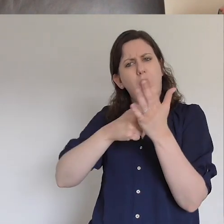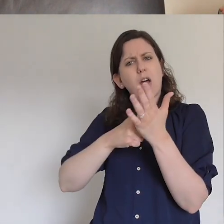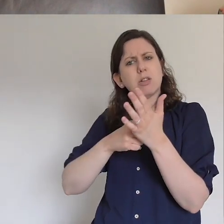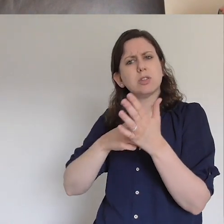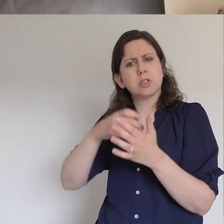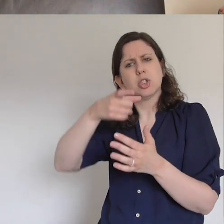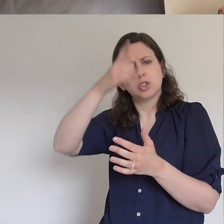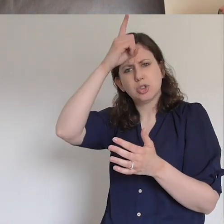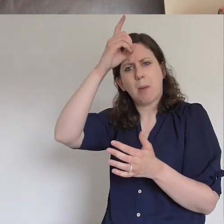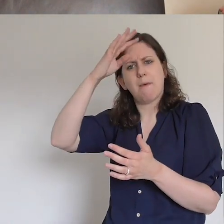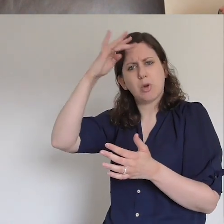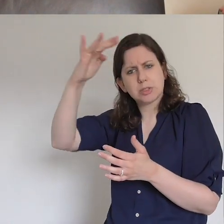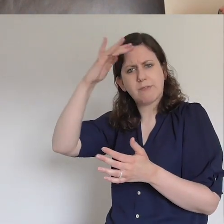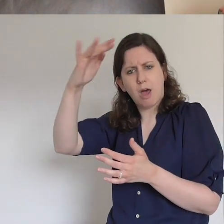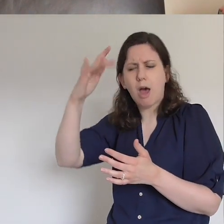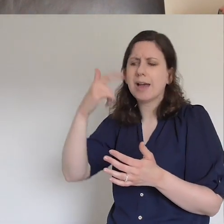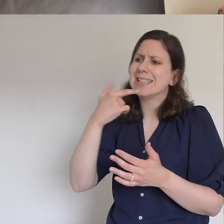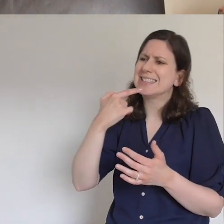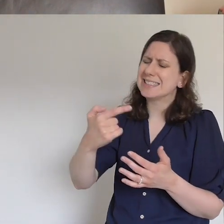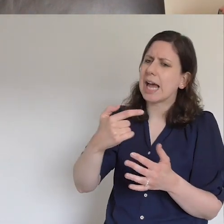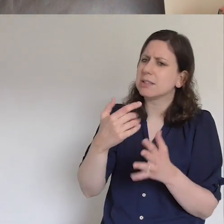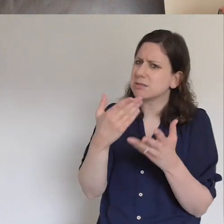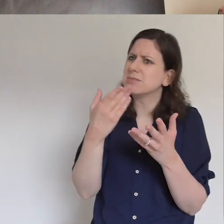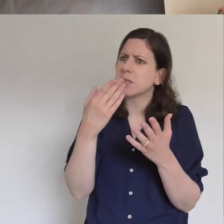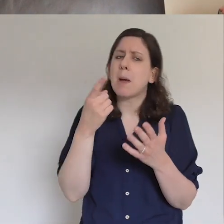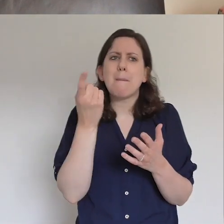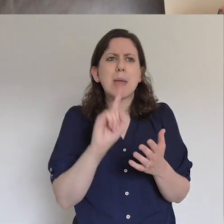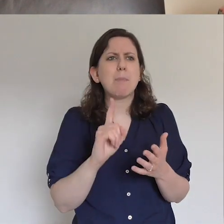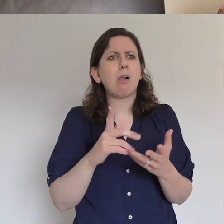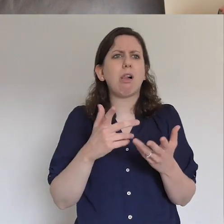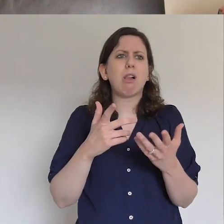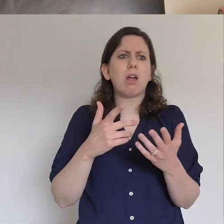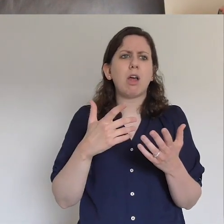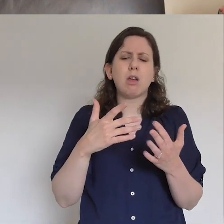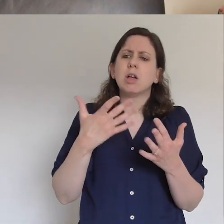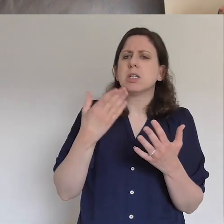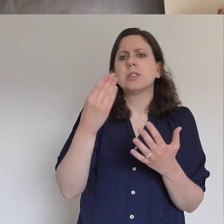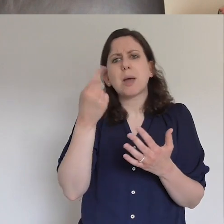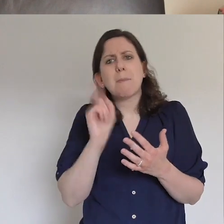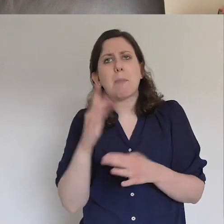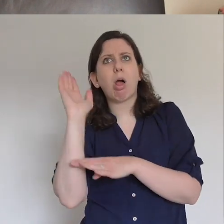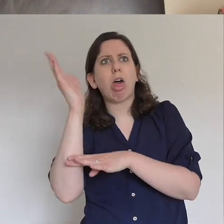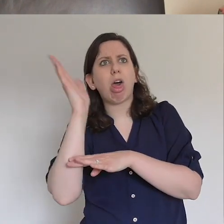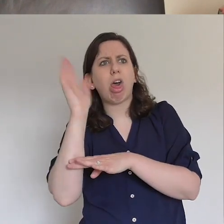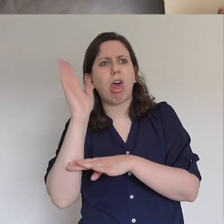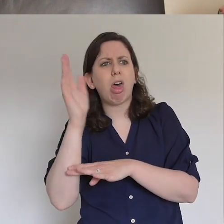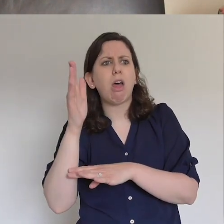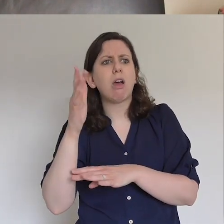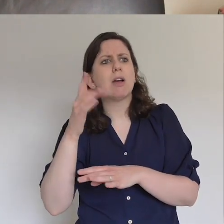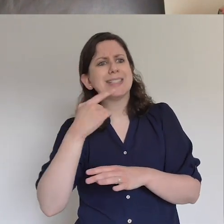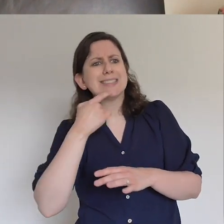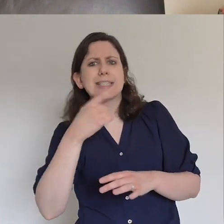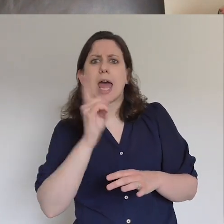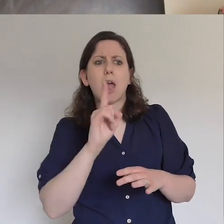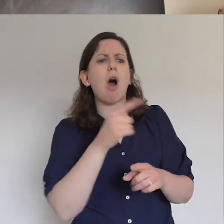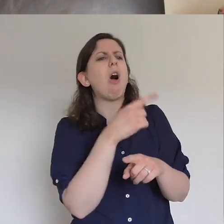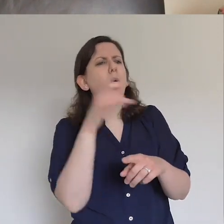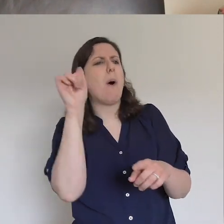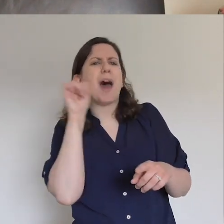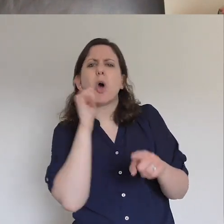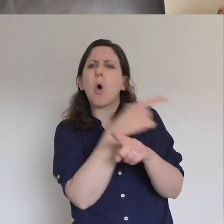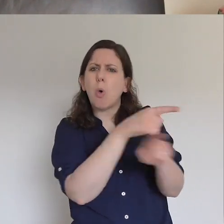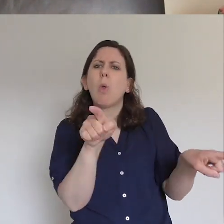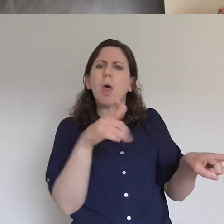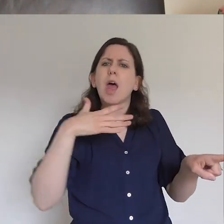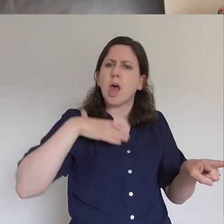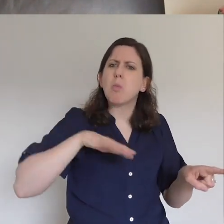the church is making the gospel what people want to hear so they'll say yes to it. And you know, the gospel is our words, it's our works, it's the wonders, it's